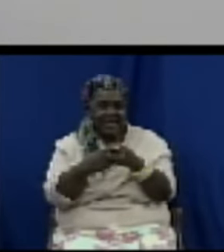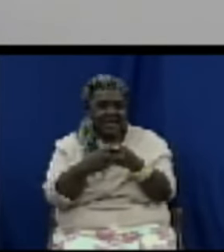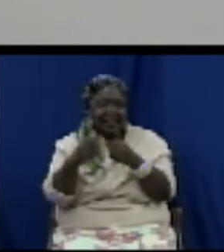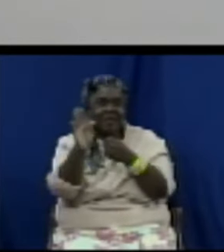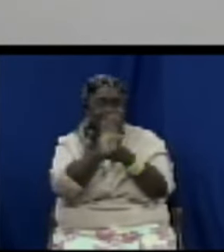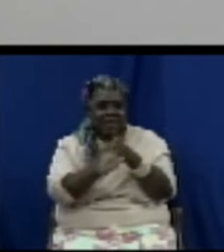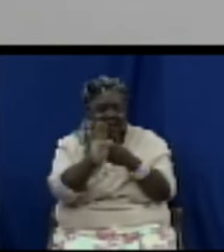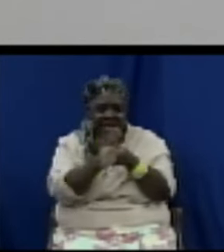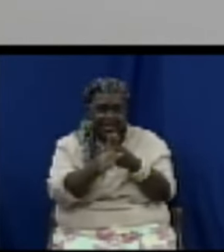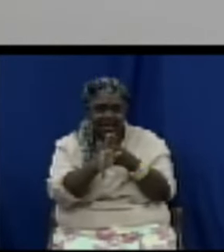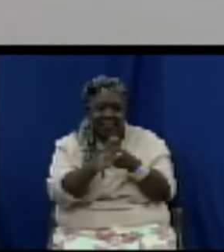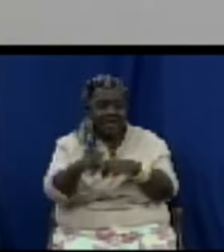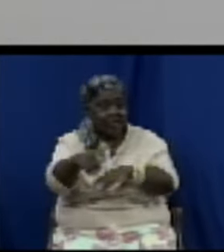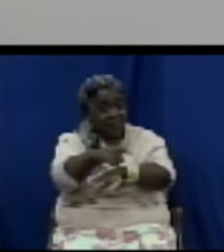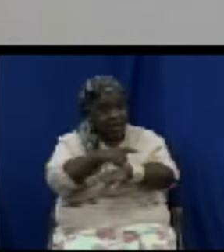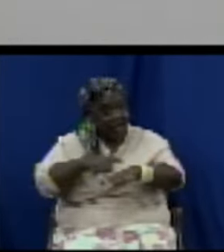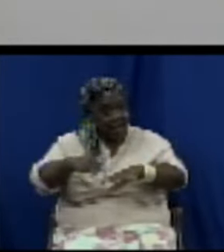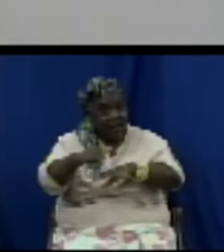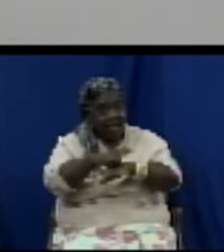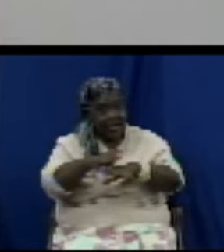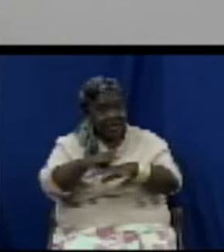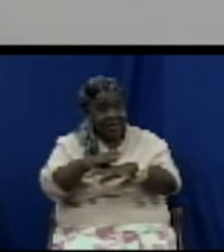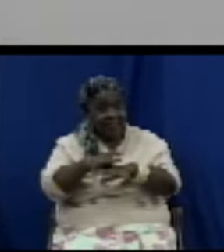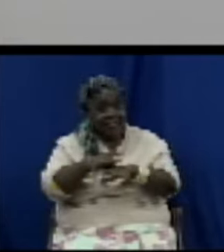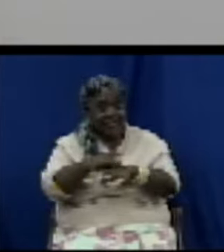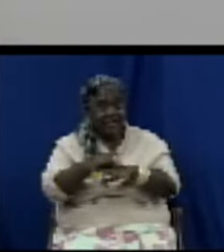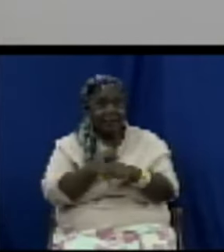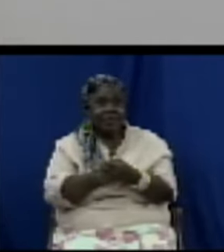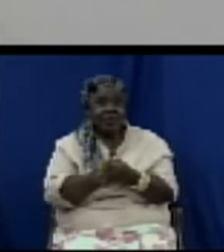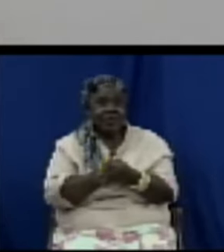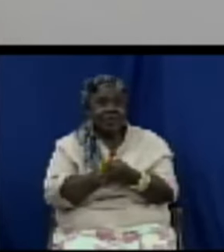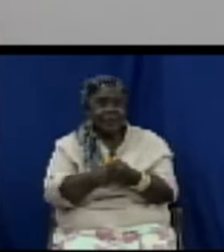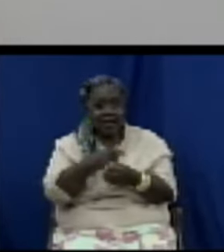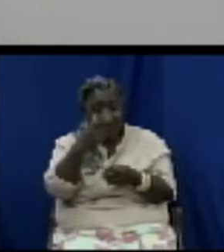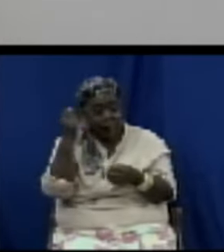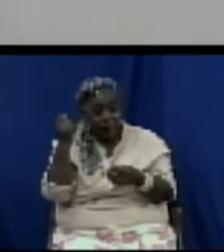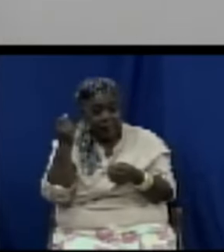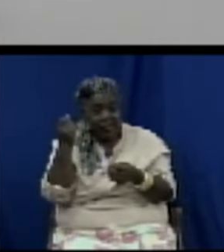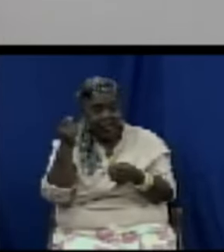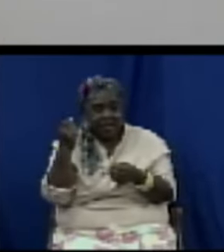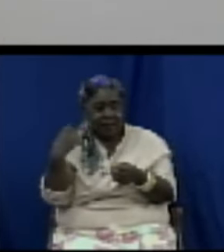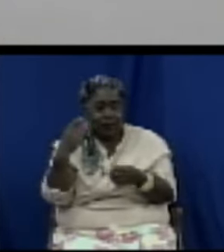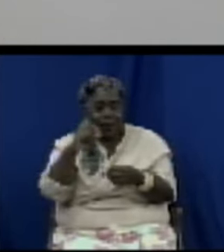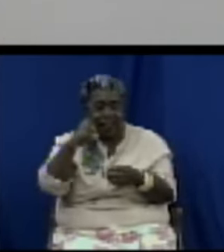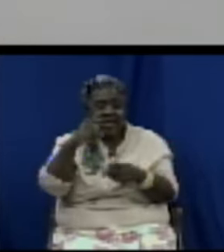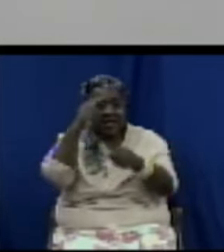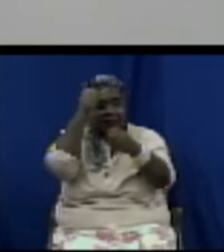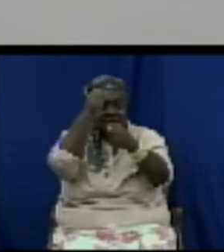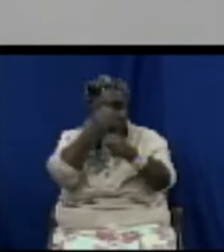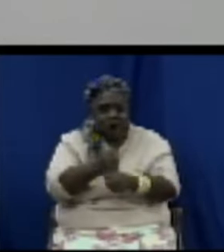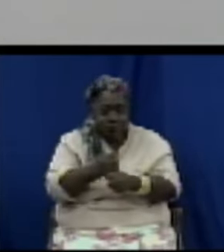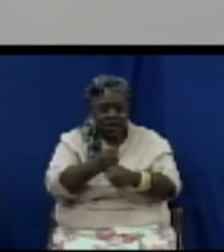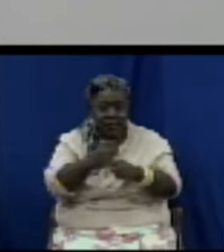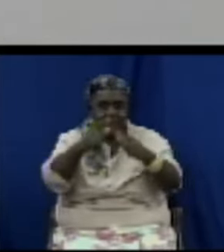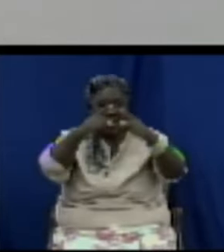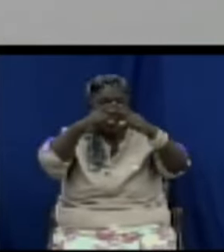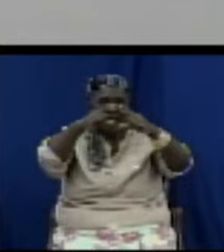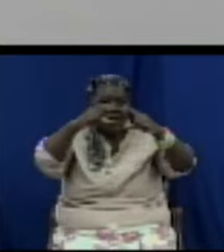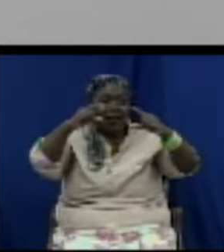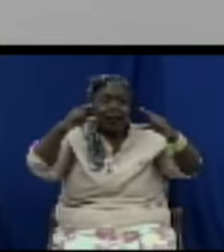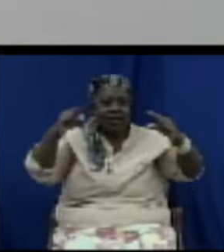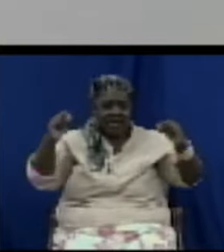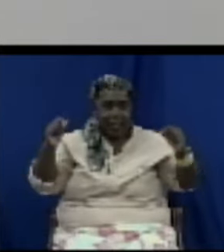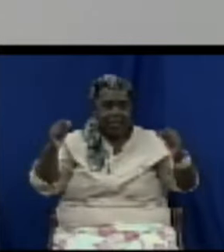environmental regulations and trust around what's on a label if we do not know